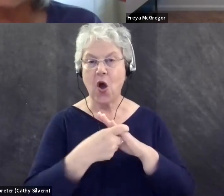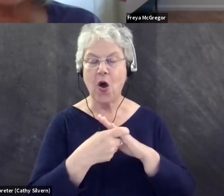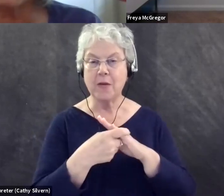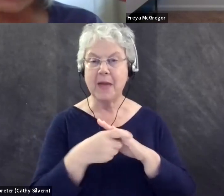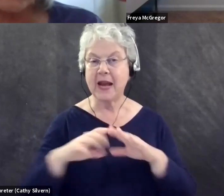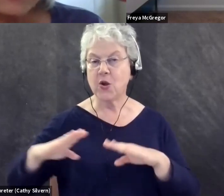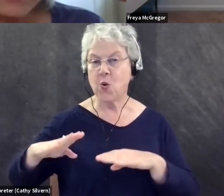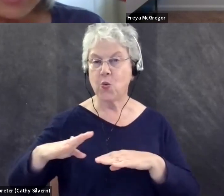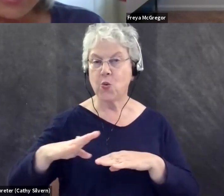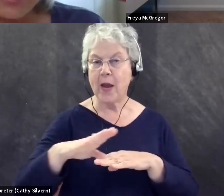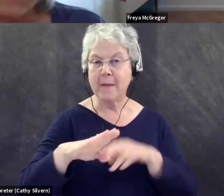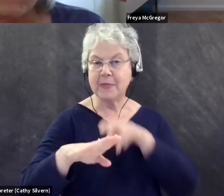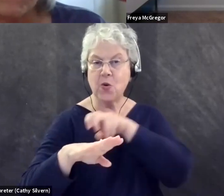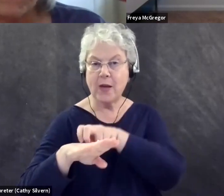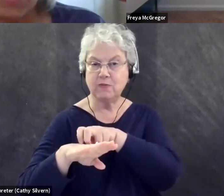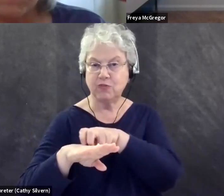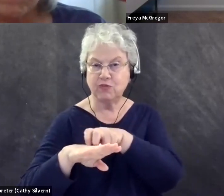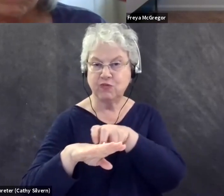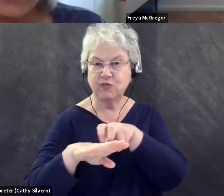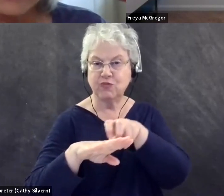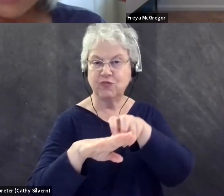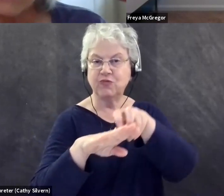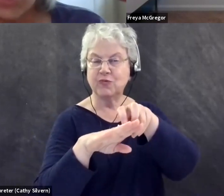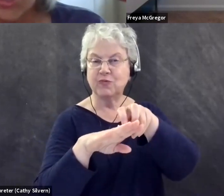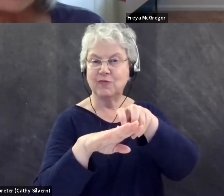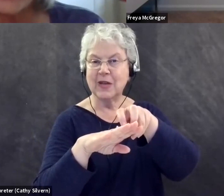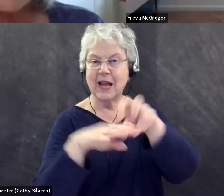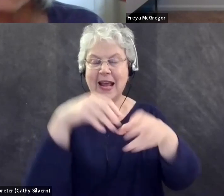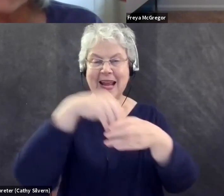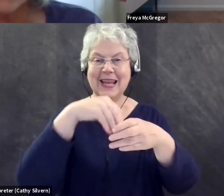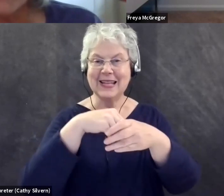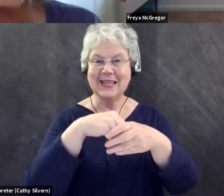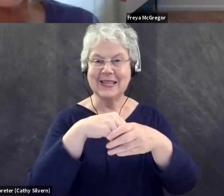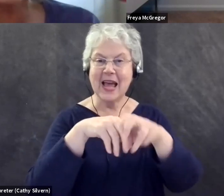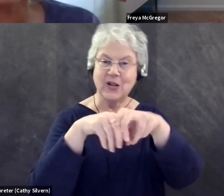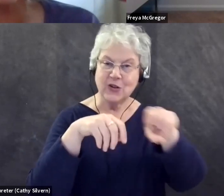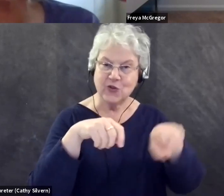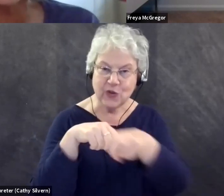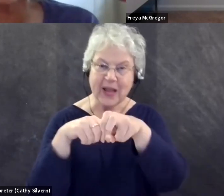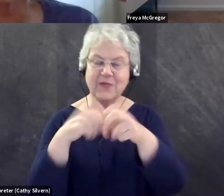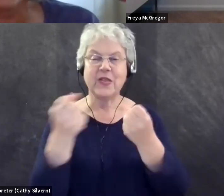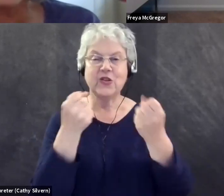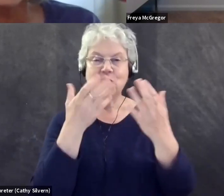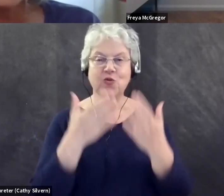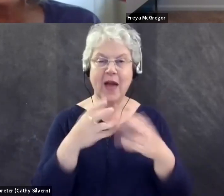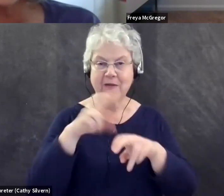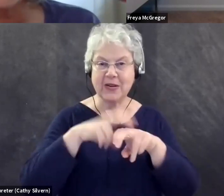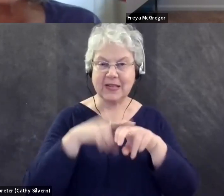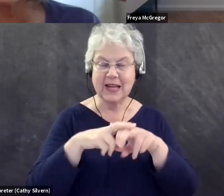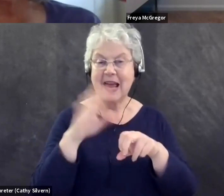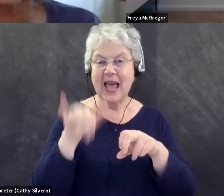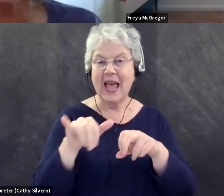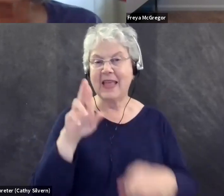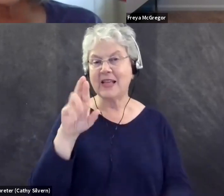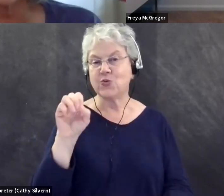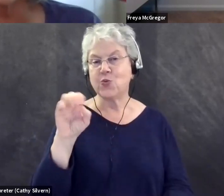out and I wheel up the ramp and from the inside of the car, I transfer to the driver's seat, the driver's seat's remote. So